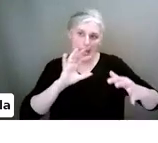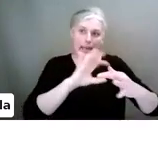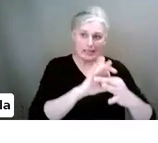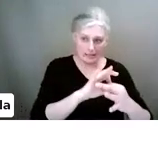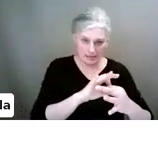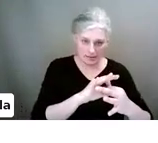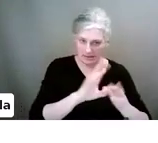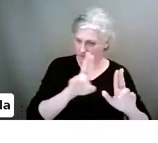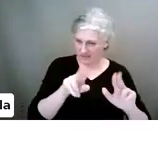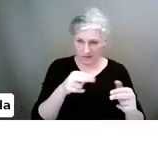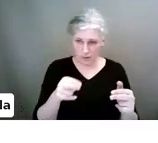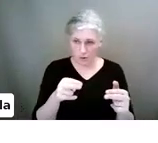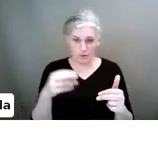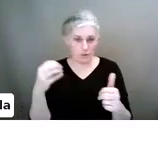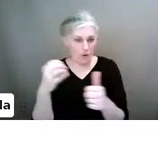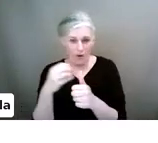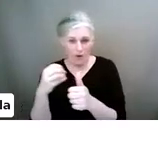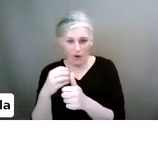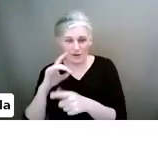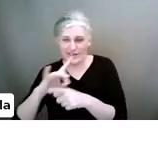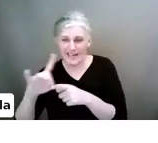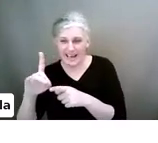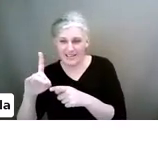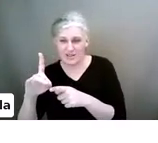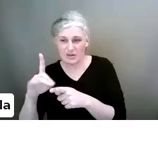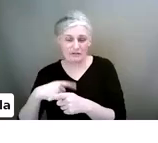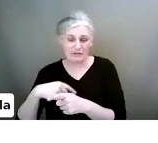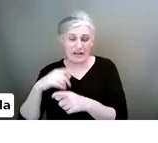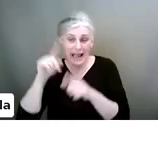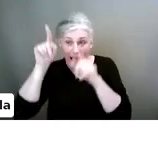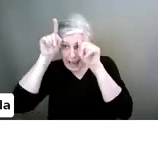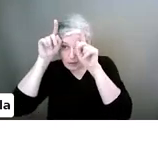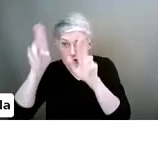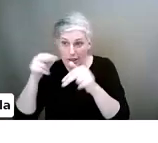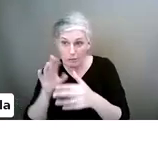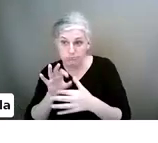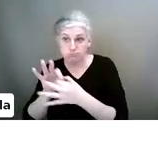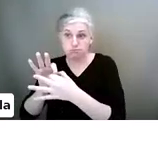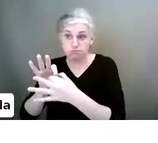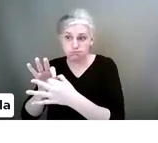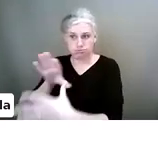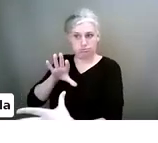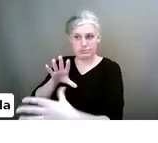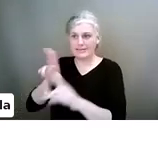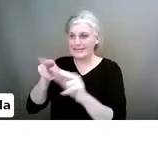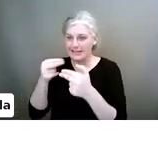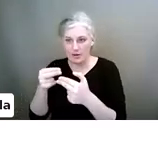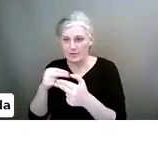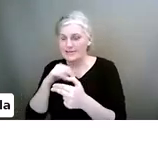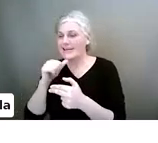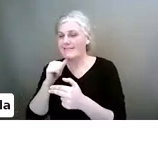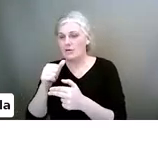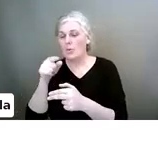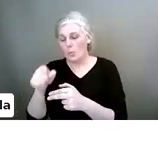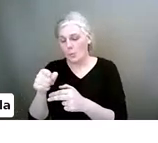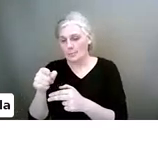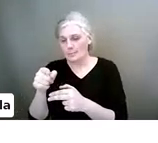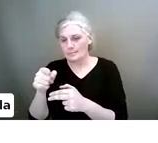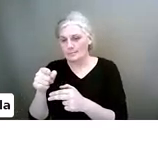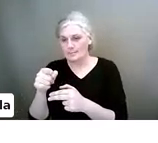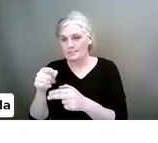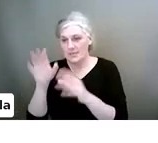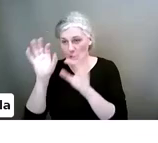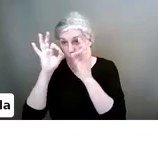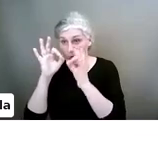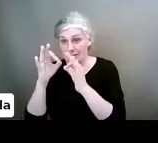cannot do anything other than that. You can't go Android to iOS. There is no app to download on the Android store, on the Google store,